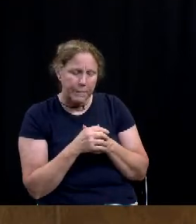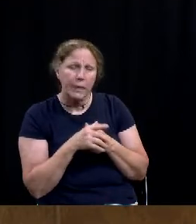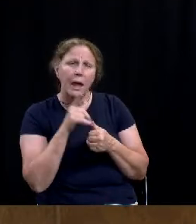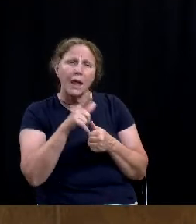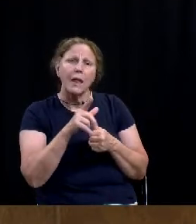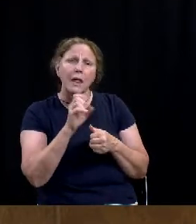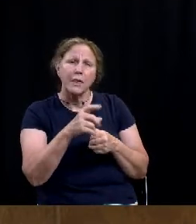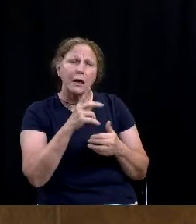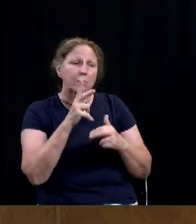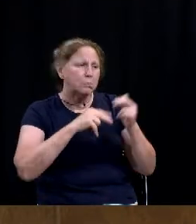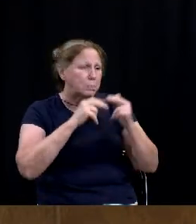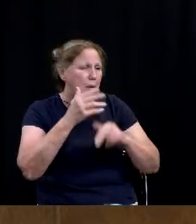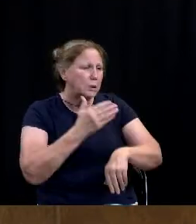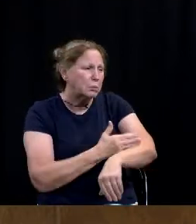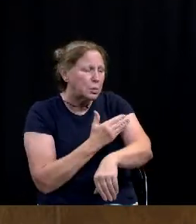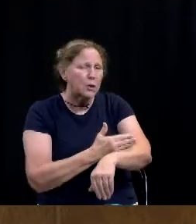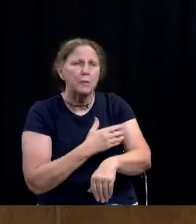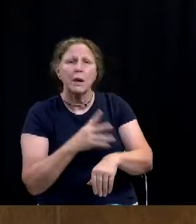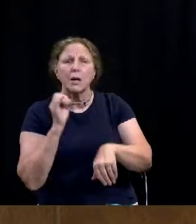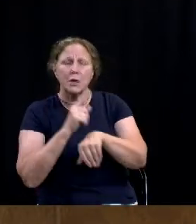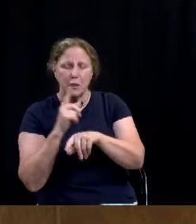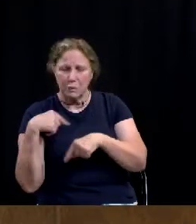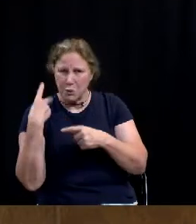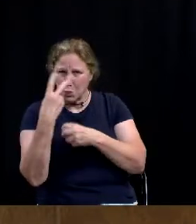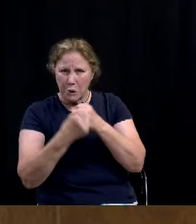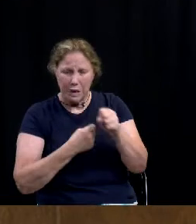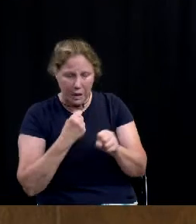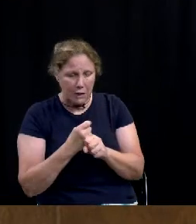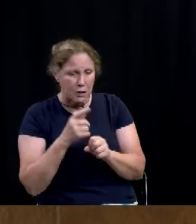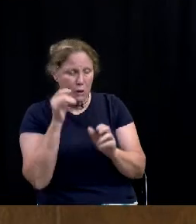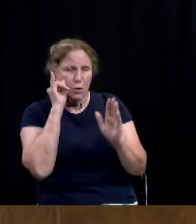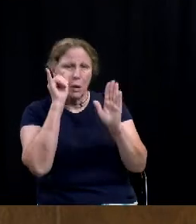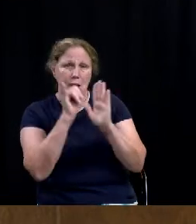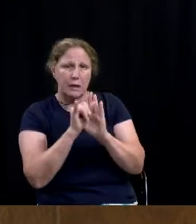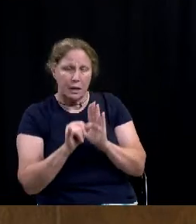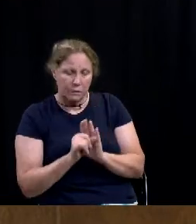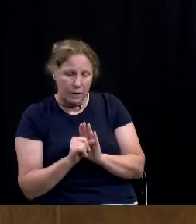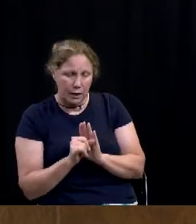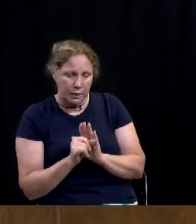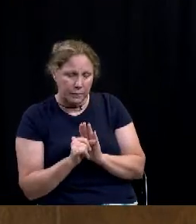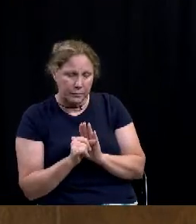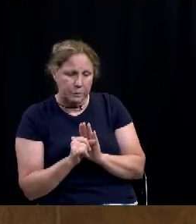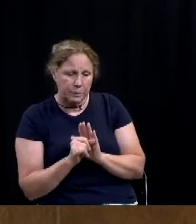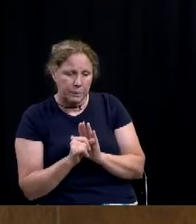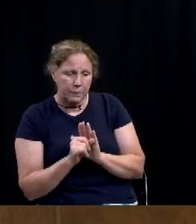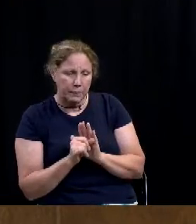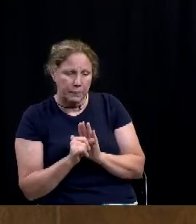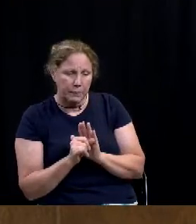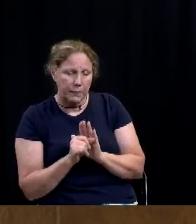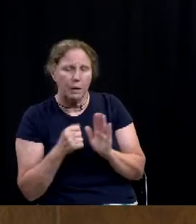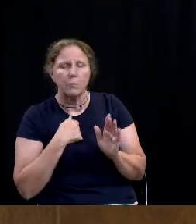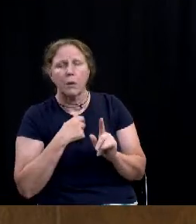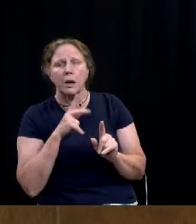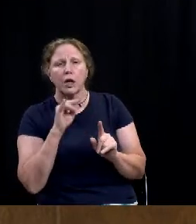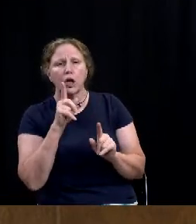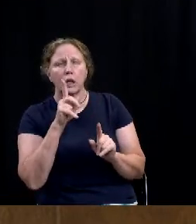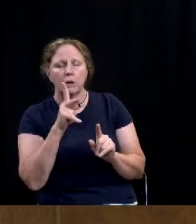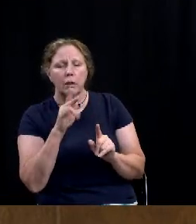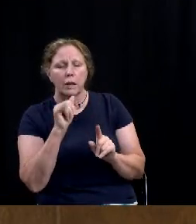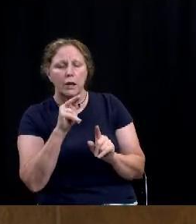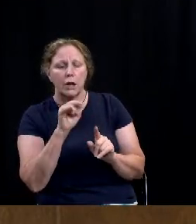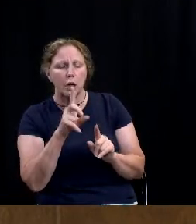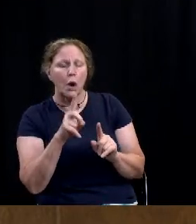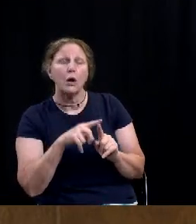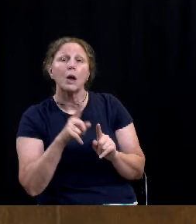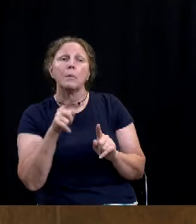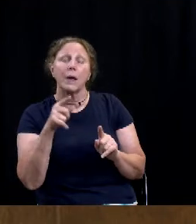committee and the consultants and everything over the past two years has been to identify by, you know, there are assumptions involved with this, but the future